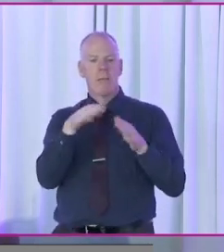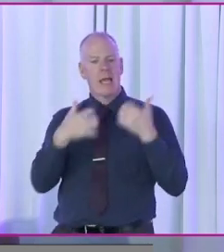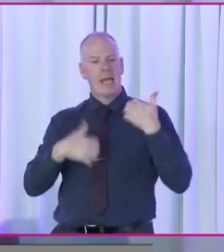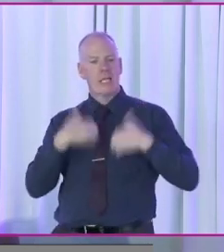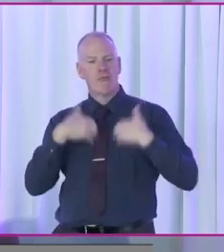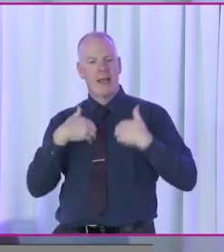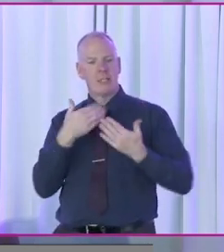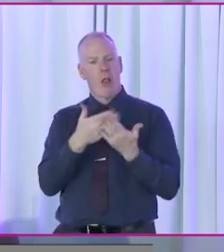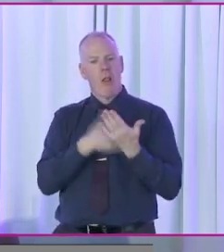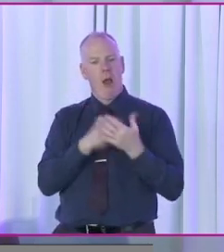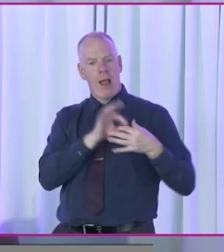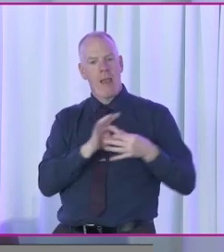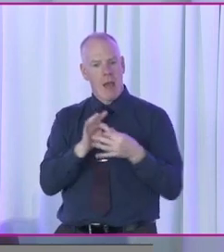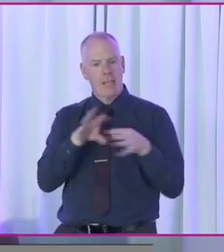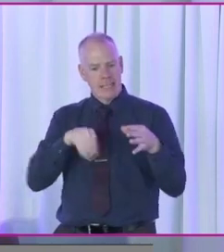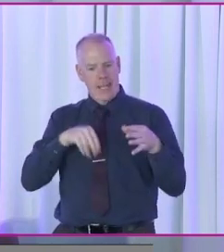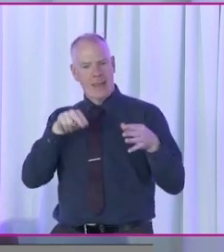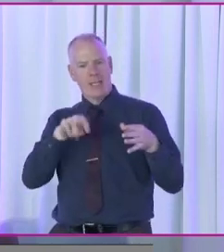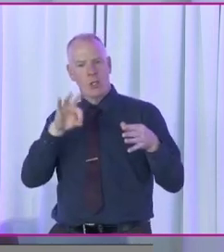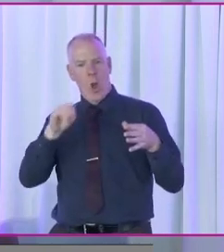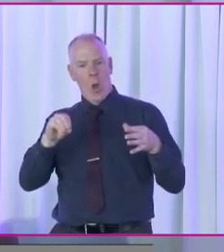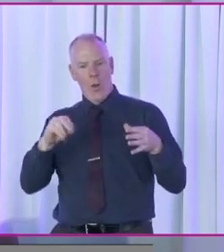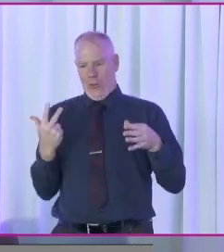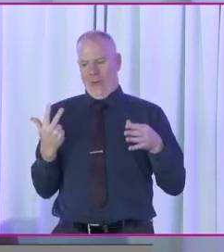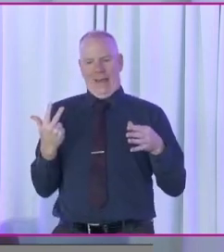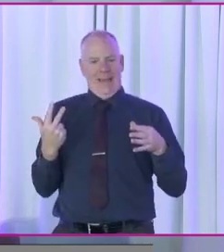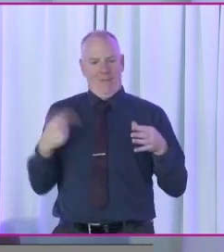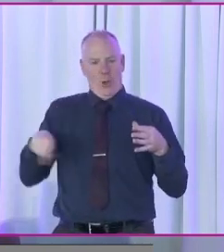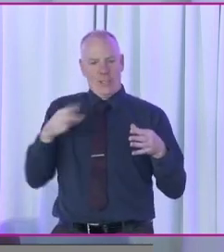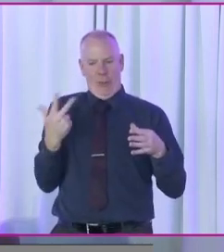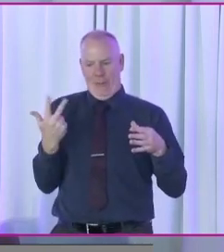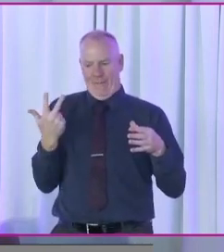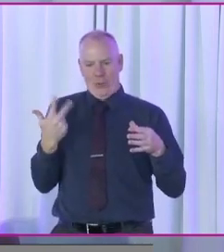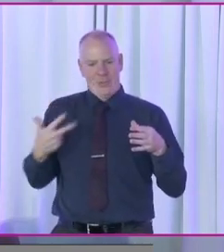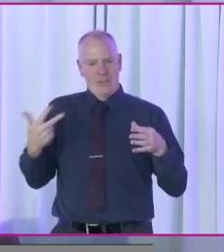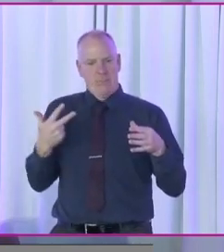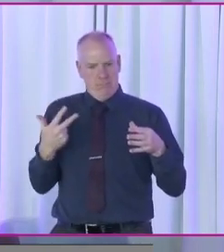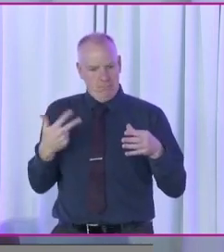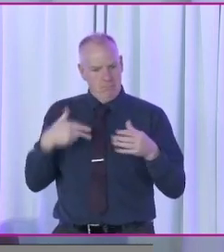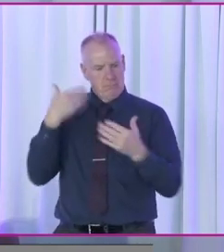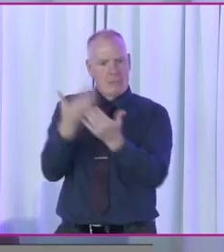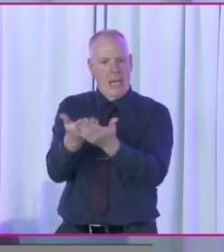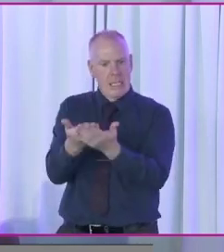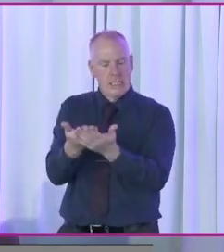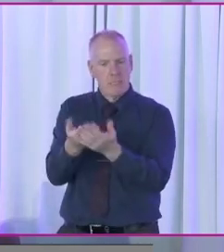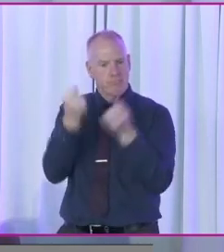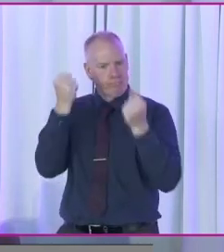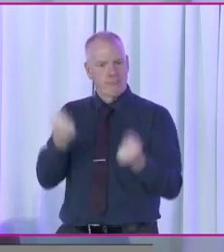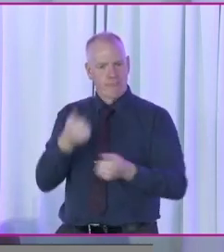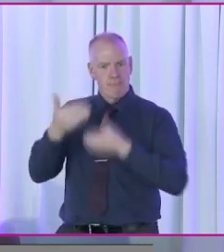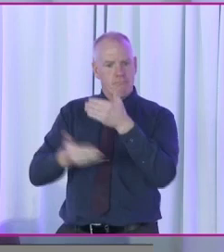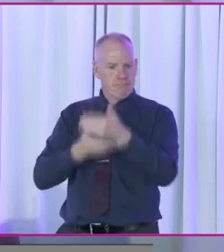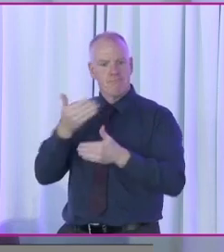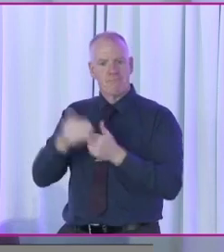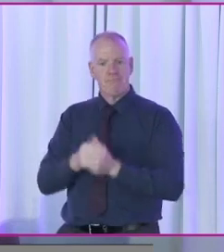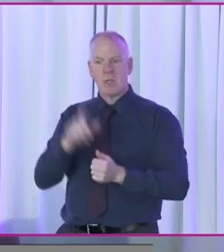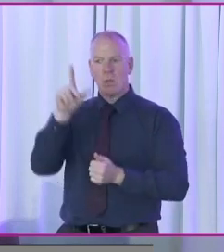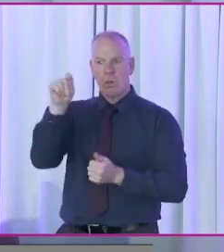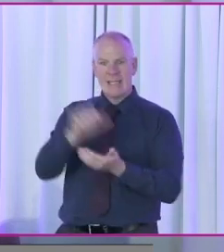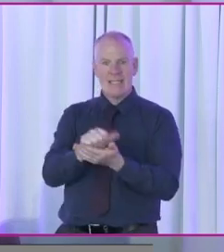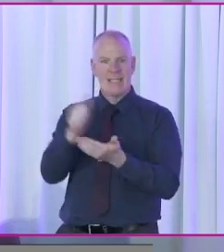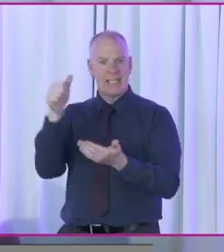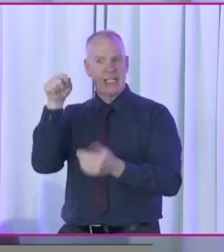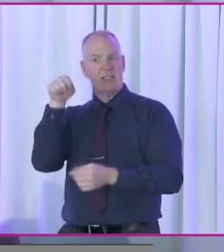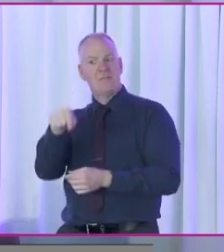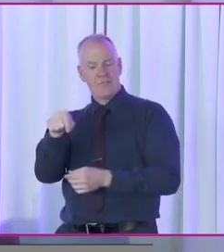They accepted us as an NGO, even though there was only three of us in it at that stage. And they took the case, and it was really good. In 2016,